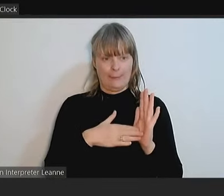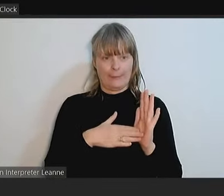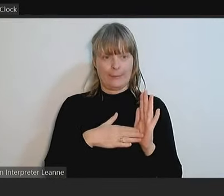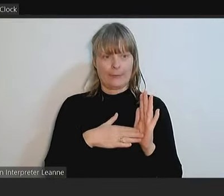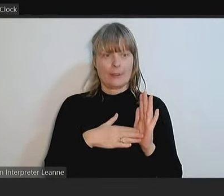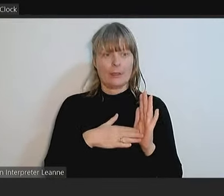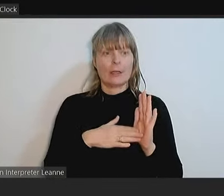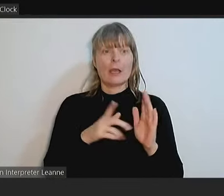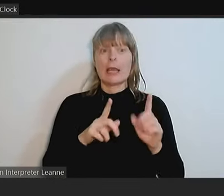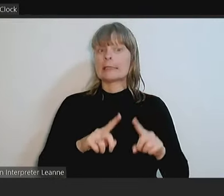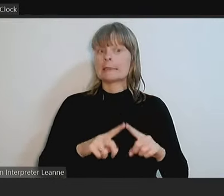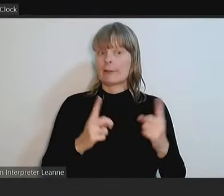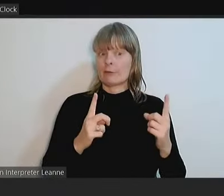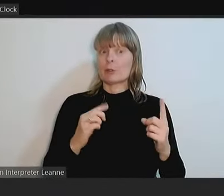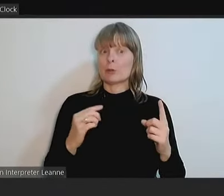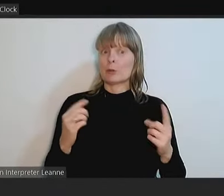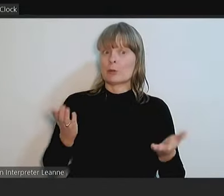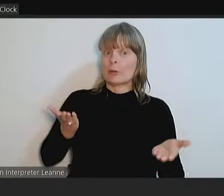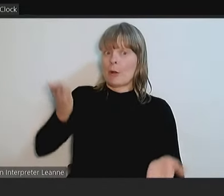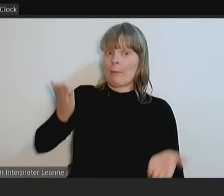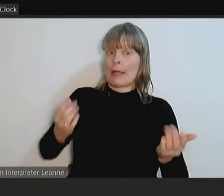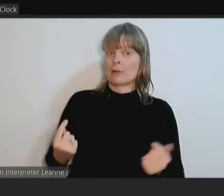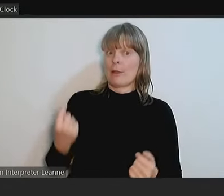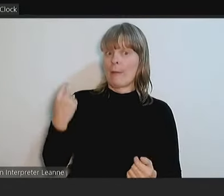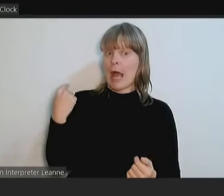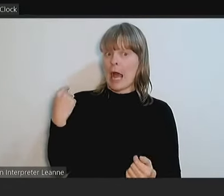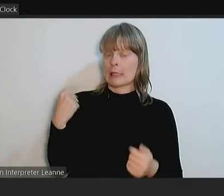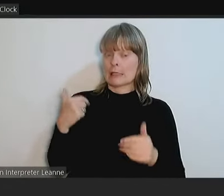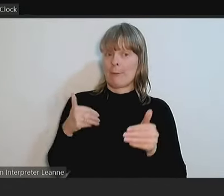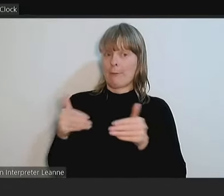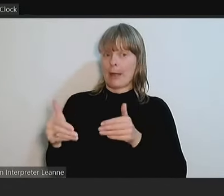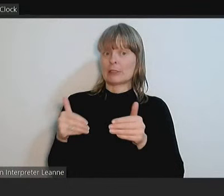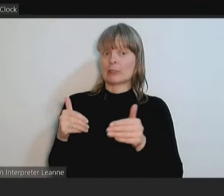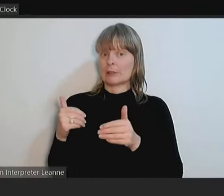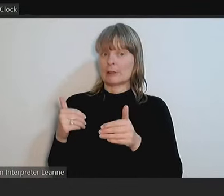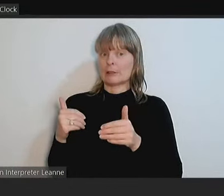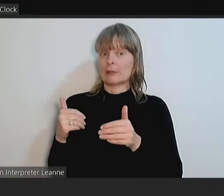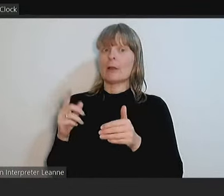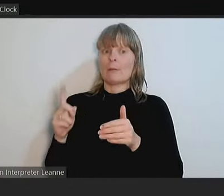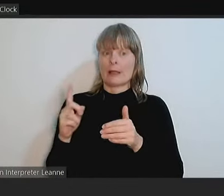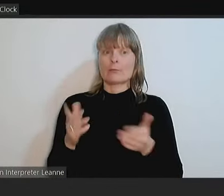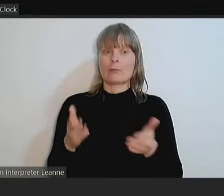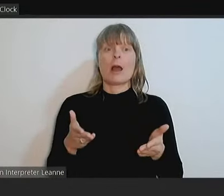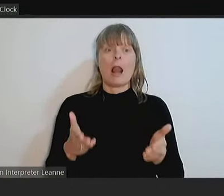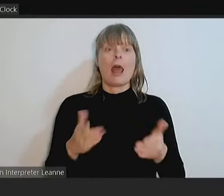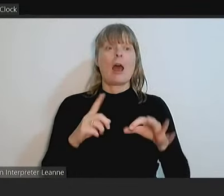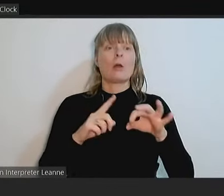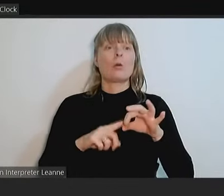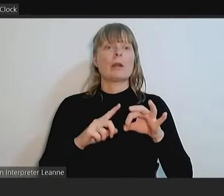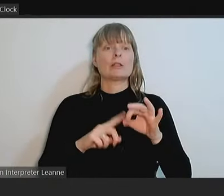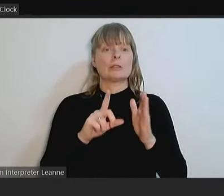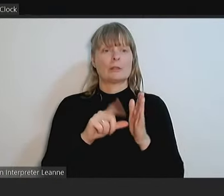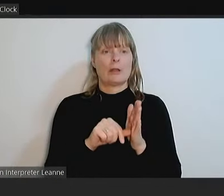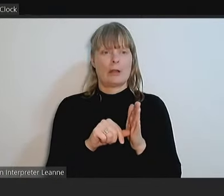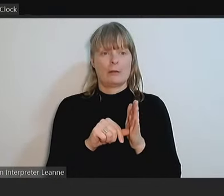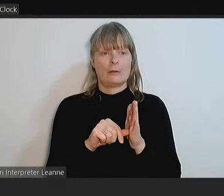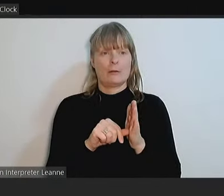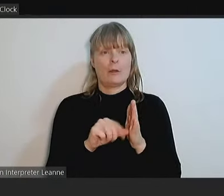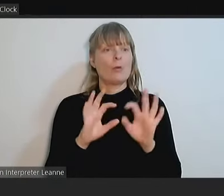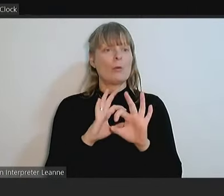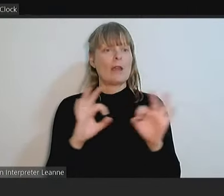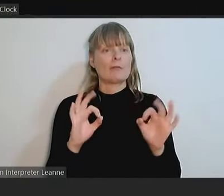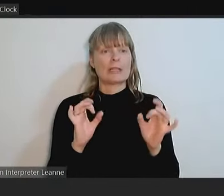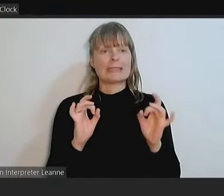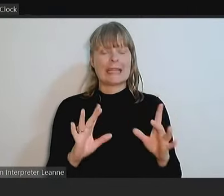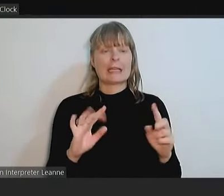budgets previously, so that's why I've allowed question time. We haven't entered the debate on the item.